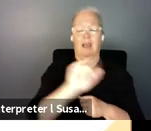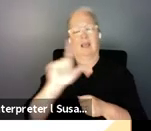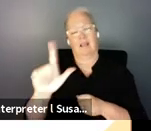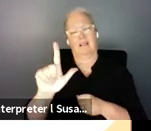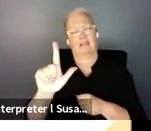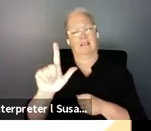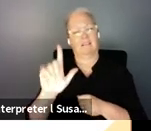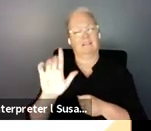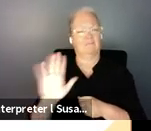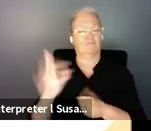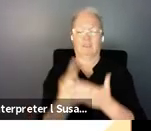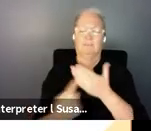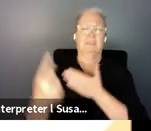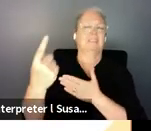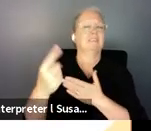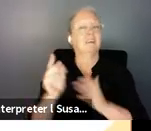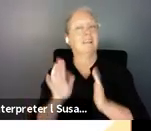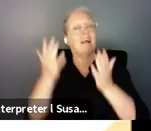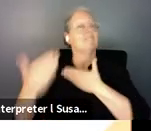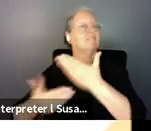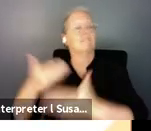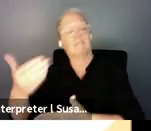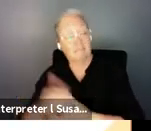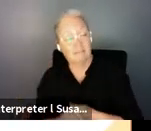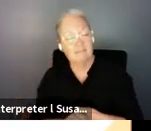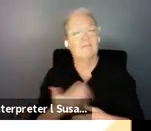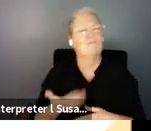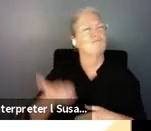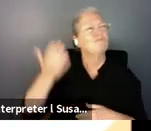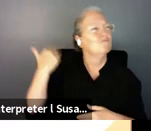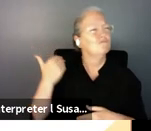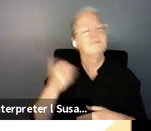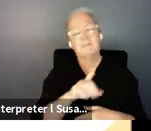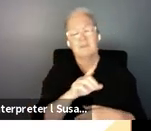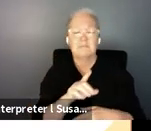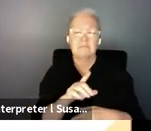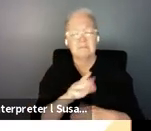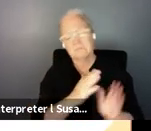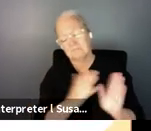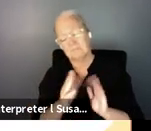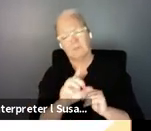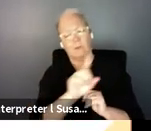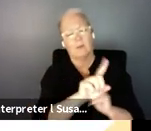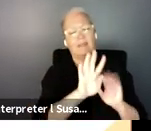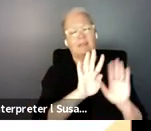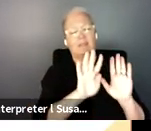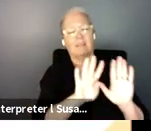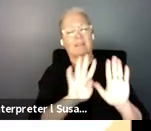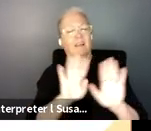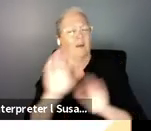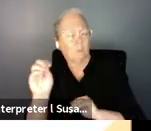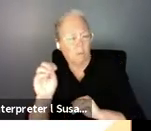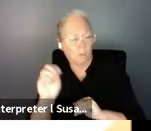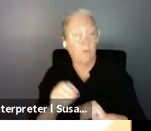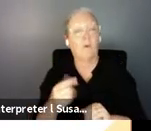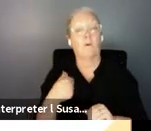there were discussions in the late 90s and we could uh started in um 2001 with the